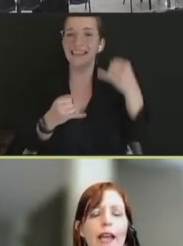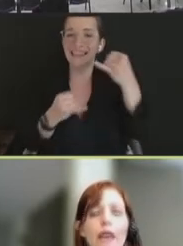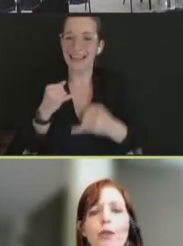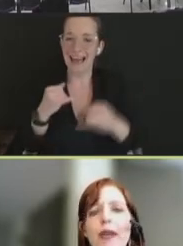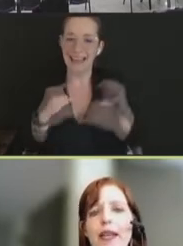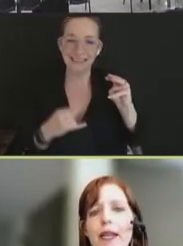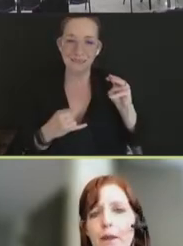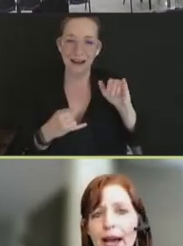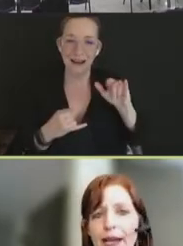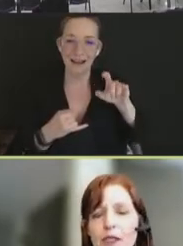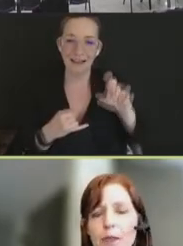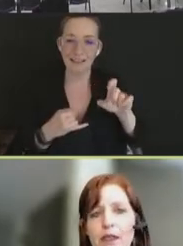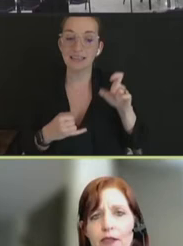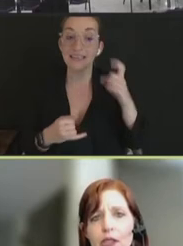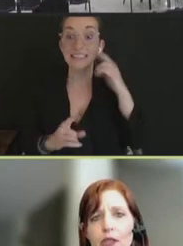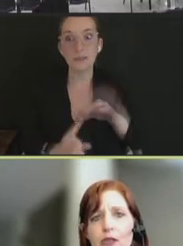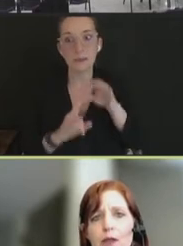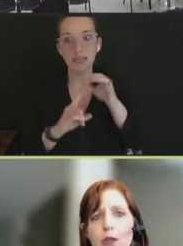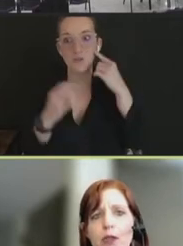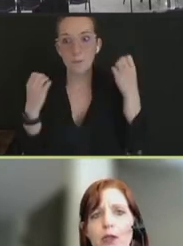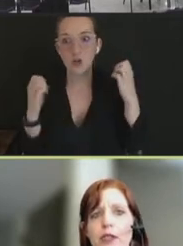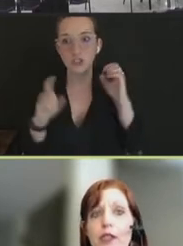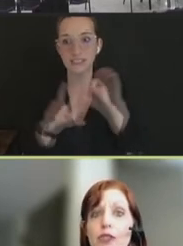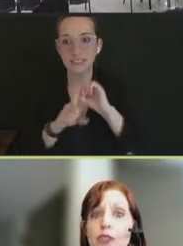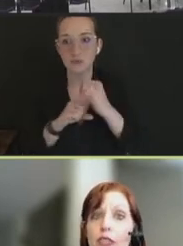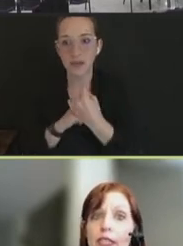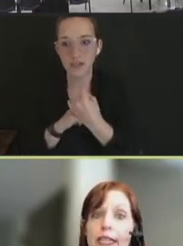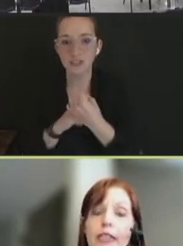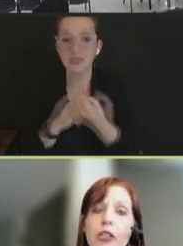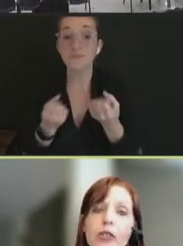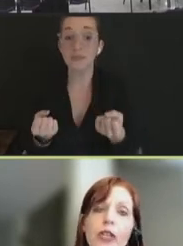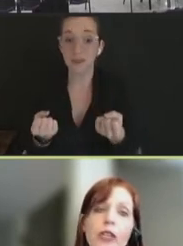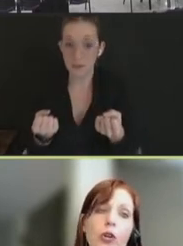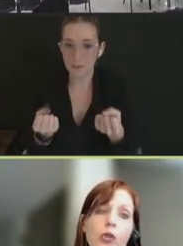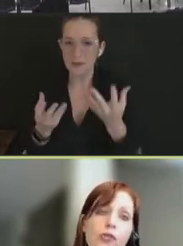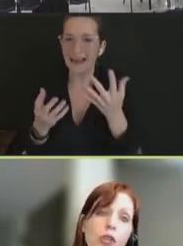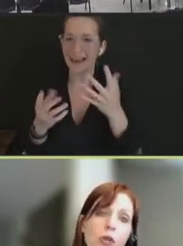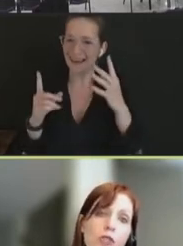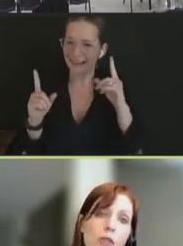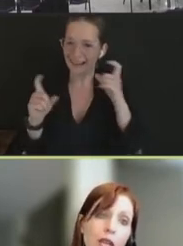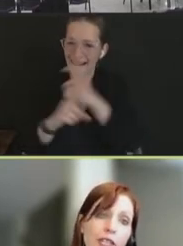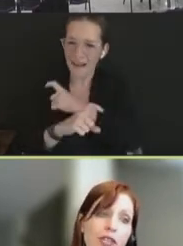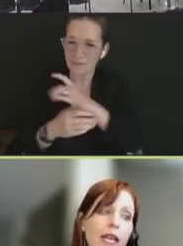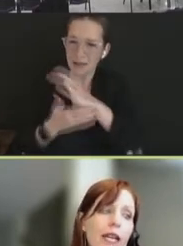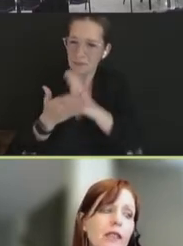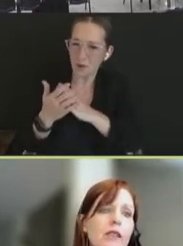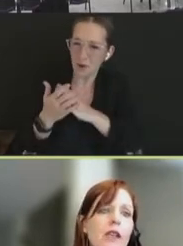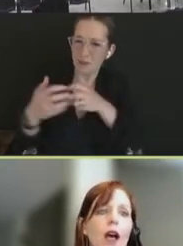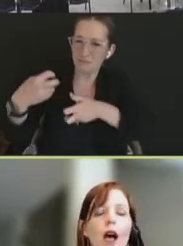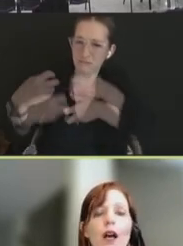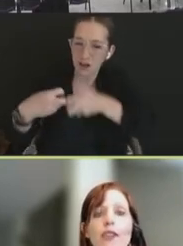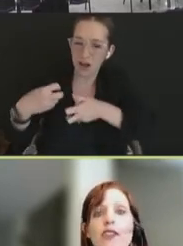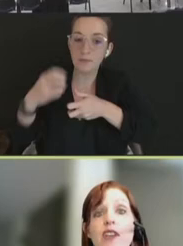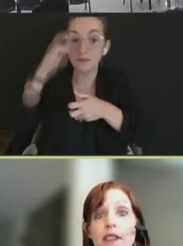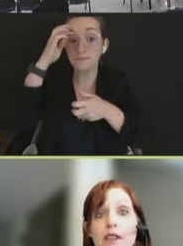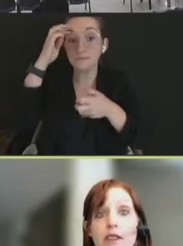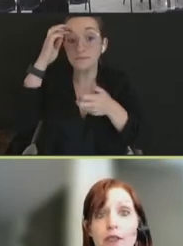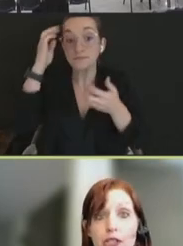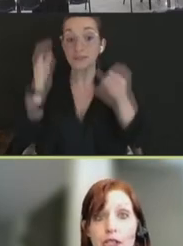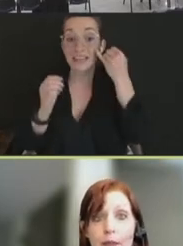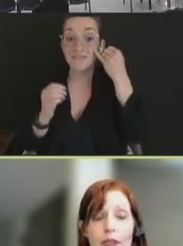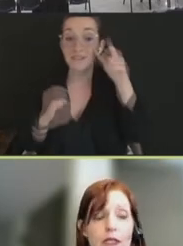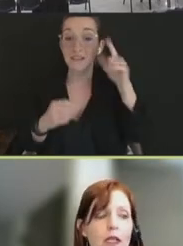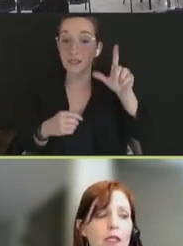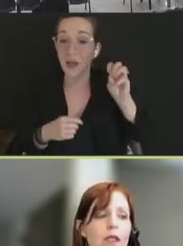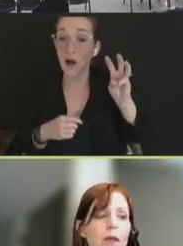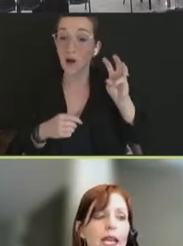And there are many aspects of it that are difficult and certainly including the ultra-low supply chains, the sizes of